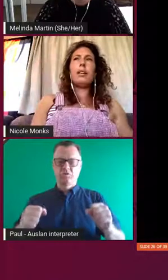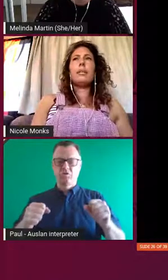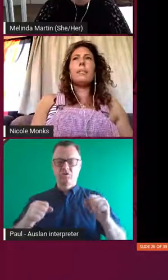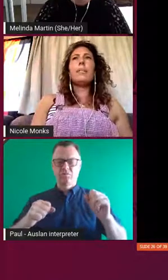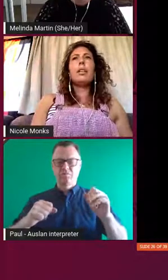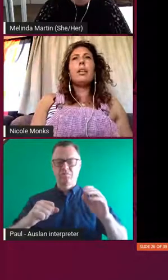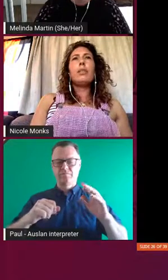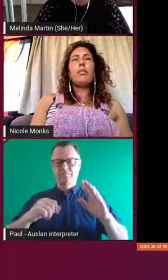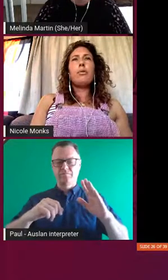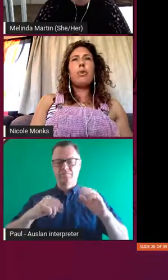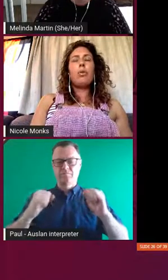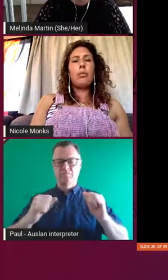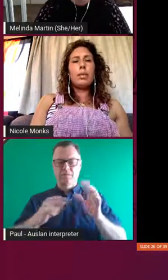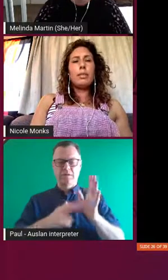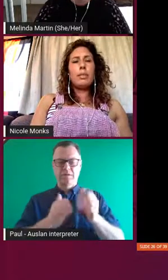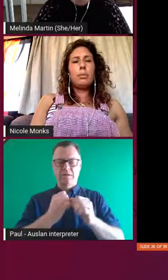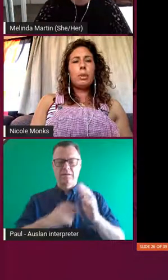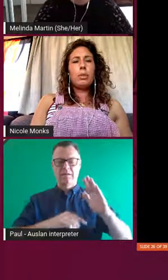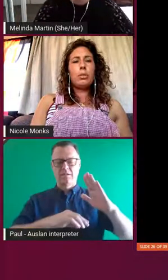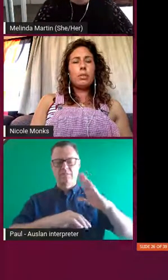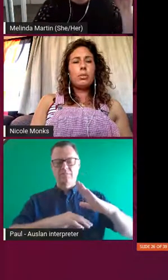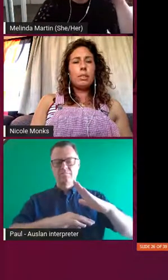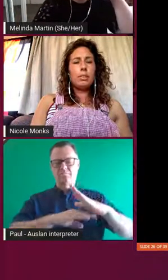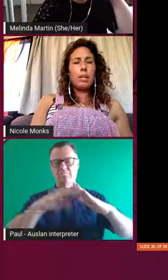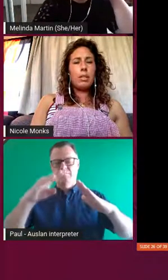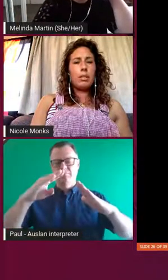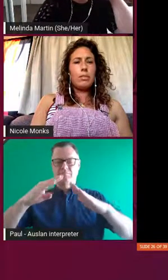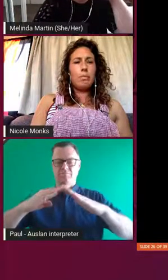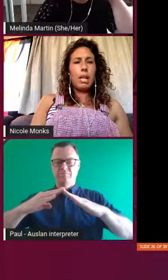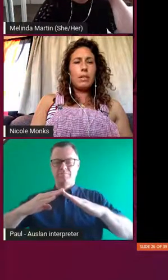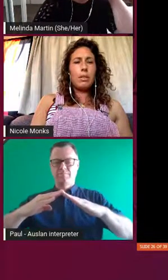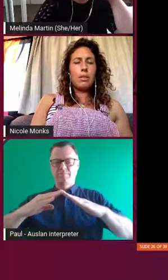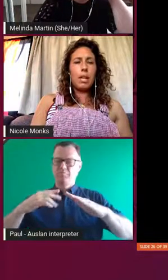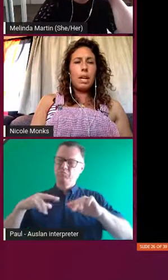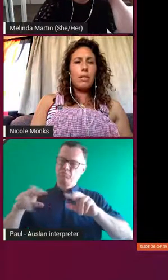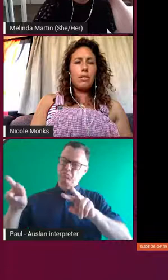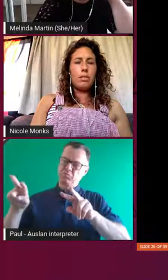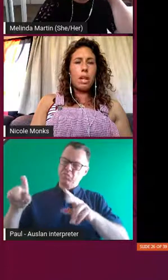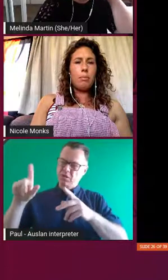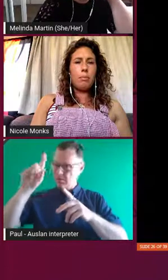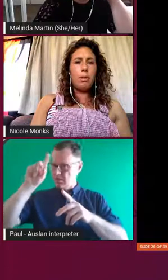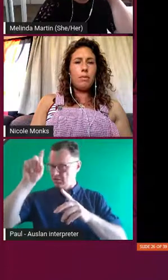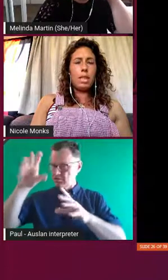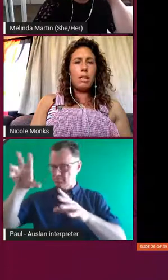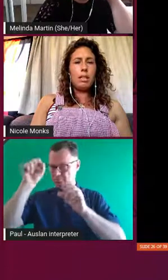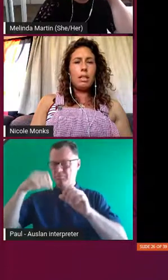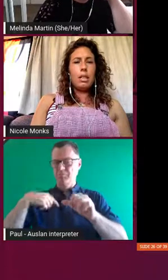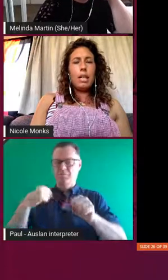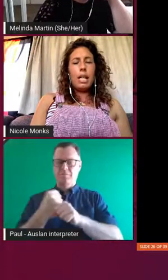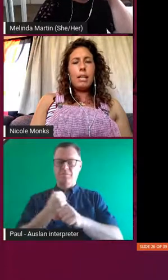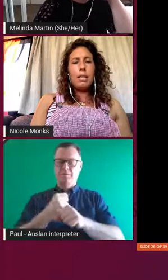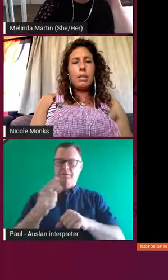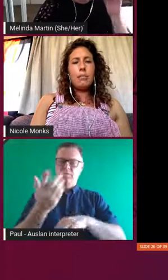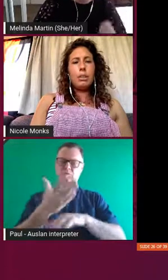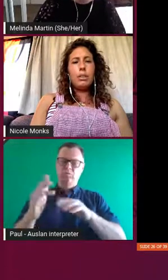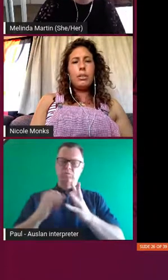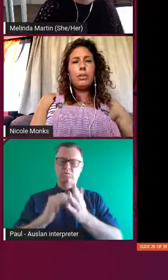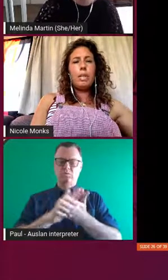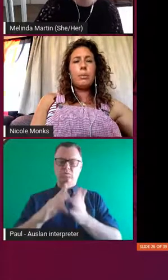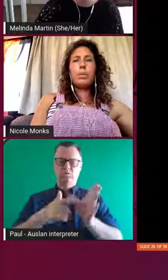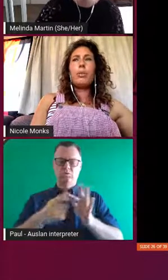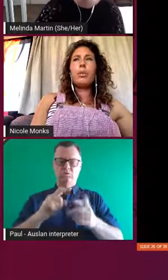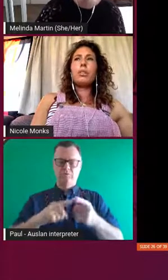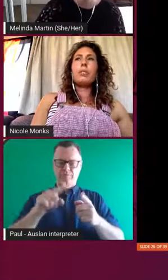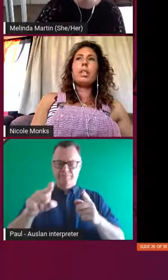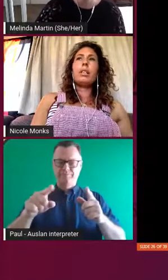form. And so, we took sort of inspiration from that to create the shape of that. And then below